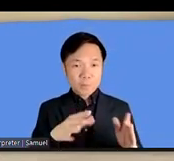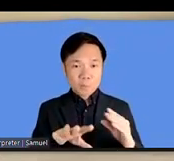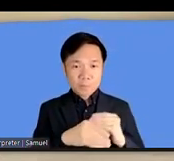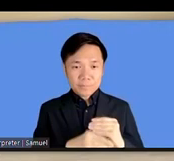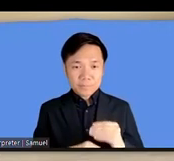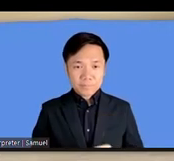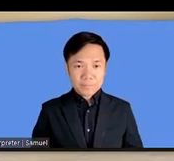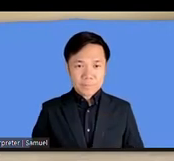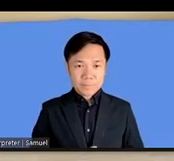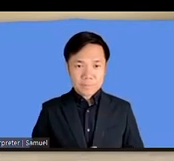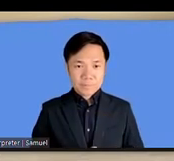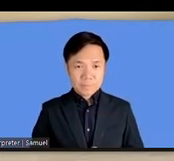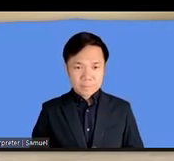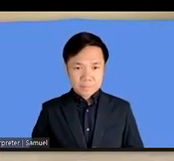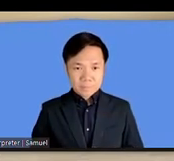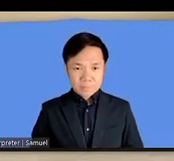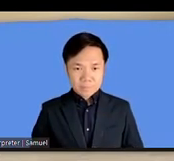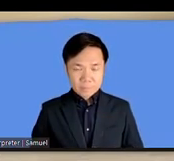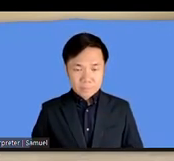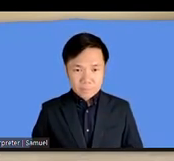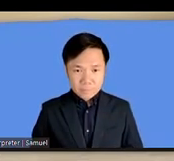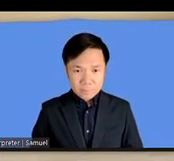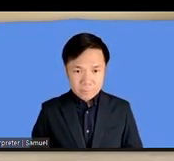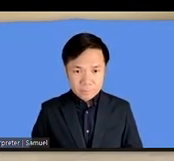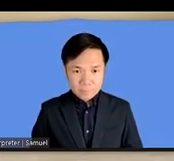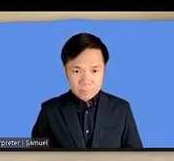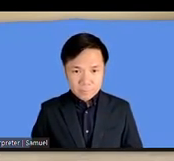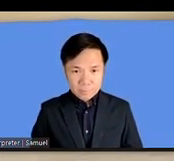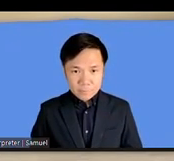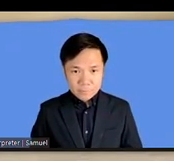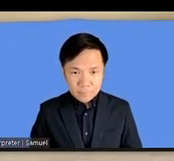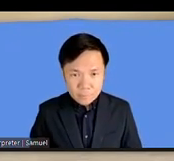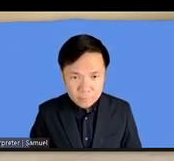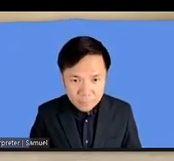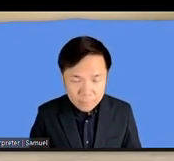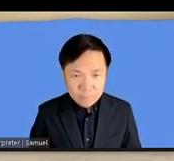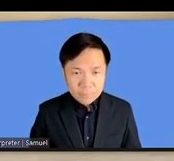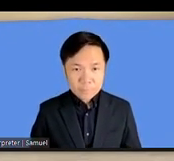Deidre? Yes, there are. Yes, please tell us what they are.